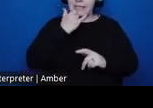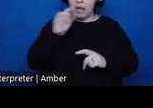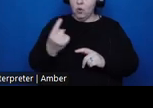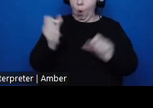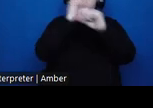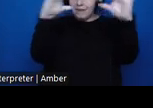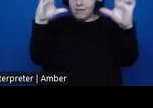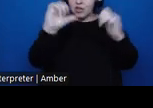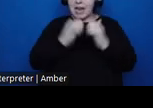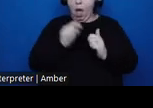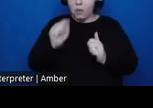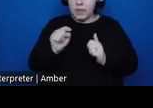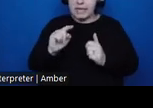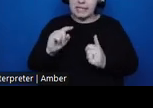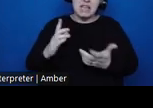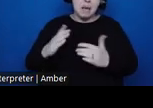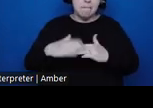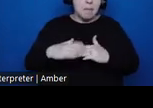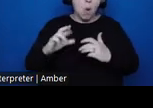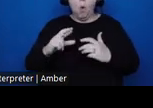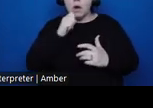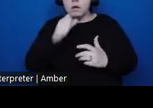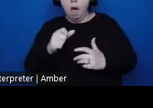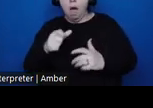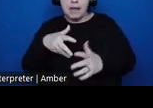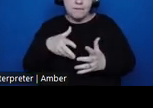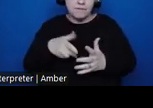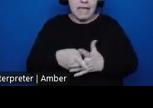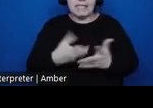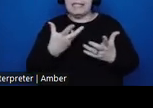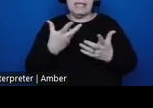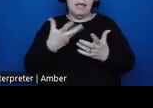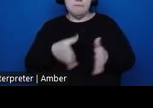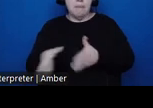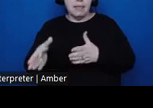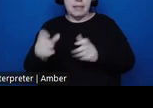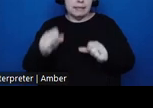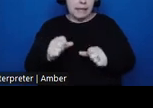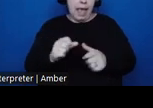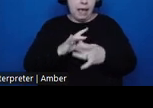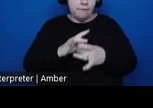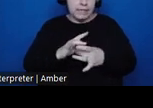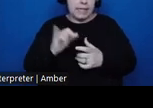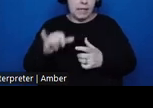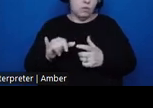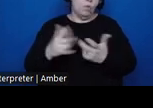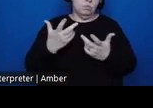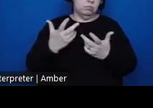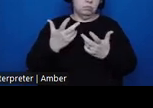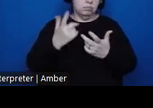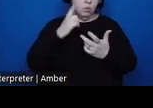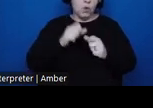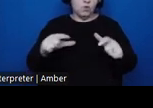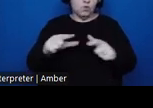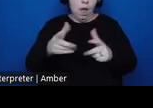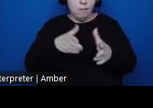non-invasive methods may facilitate collaboration with tribal nations without also considering how such collaboration contributes